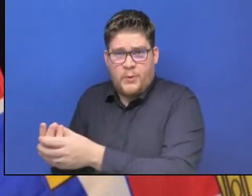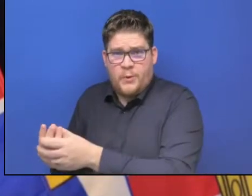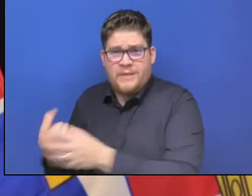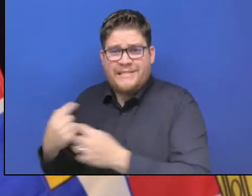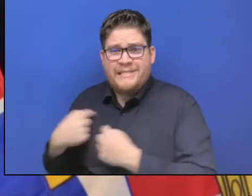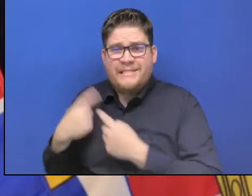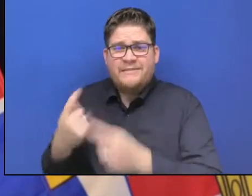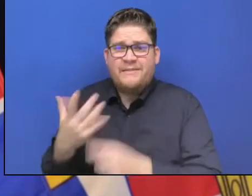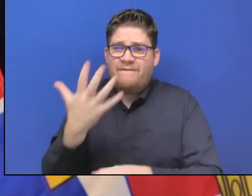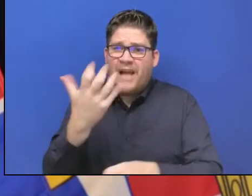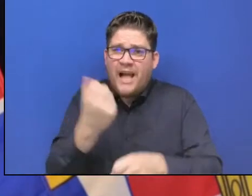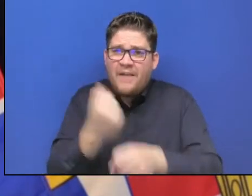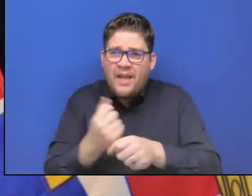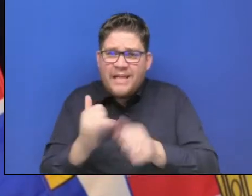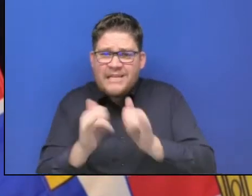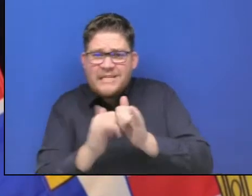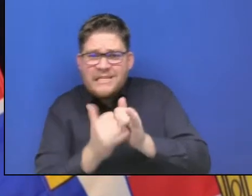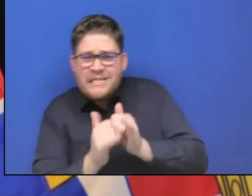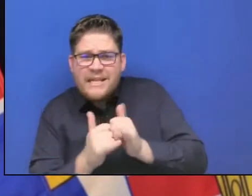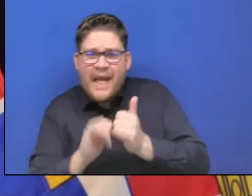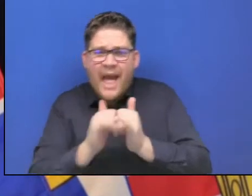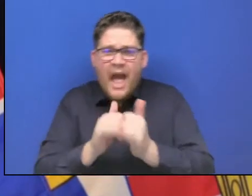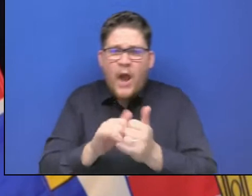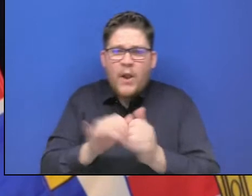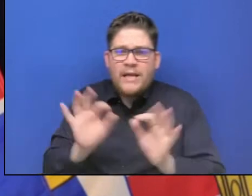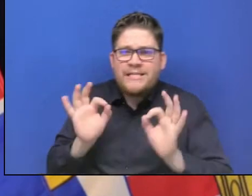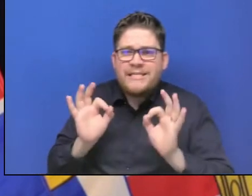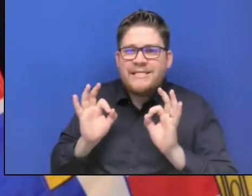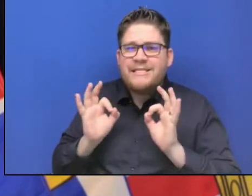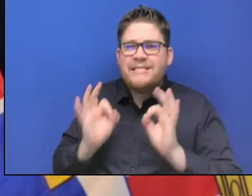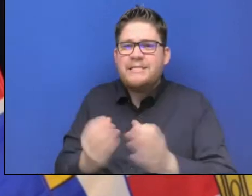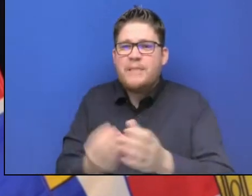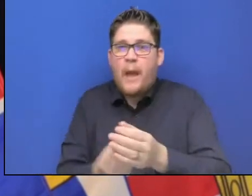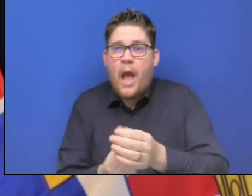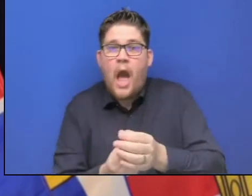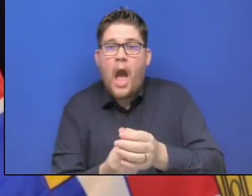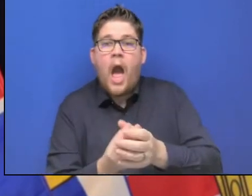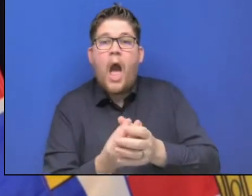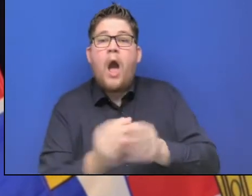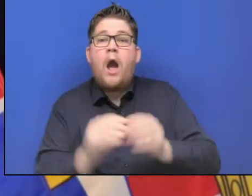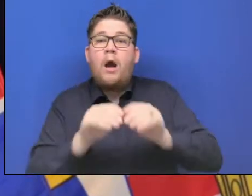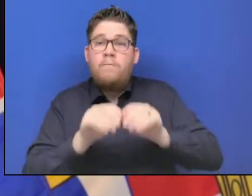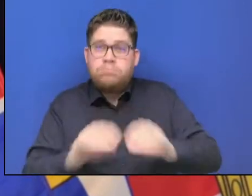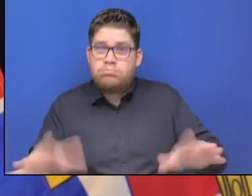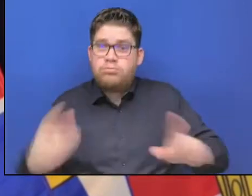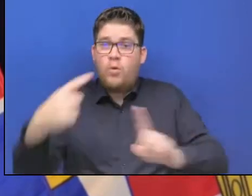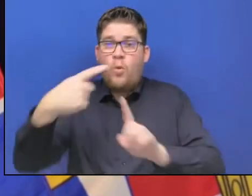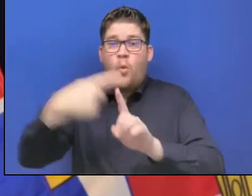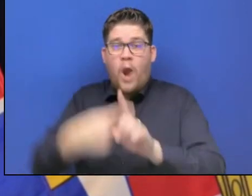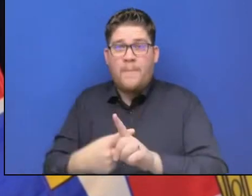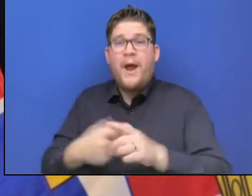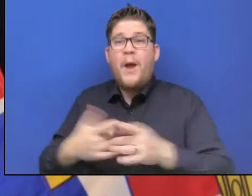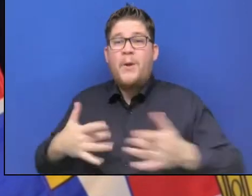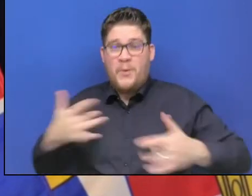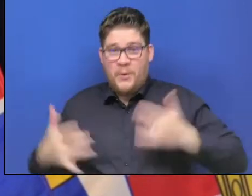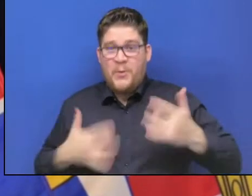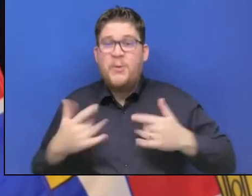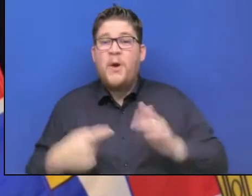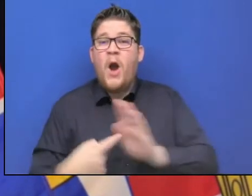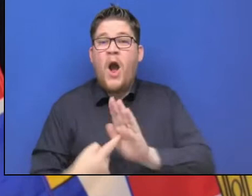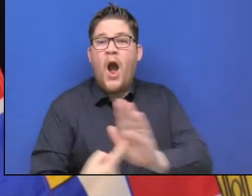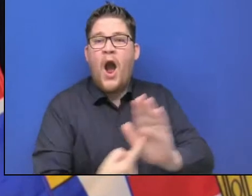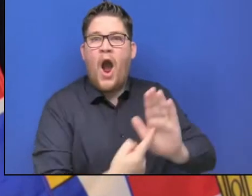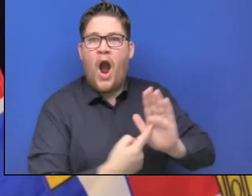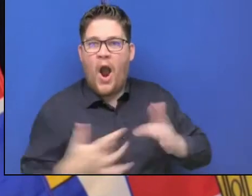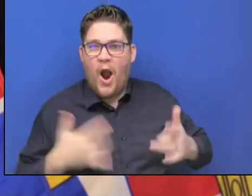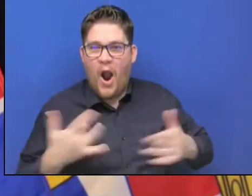a method to get it just right. And they were in the news a month ago because they were showing success. And this was going to